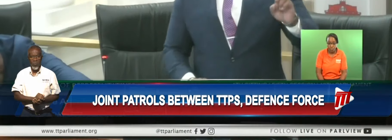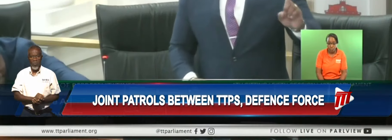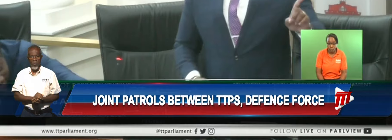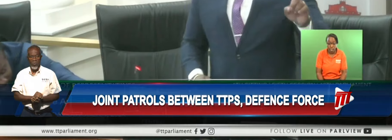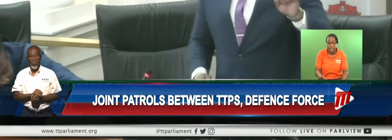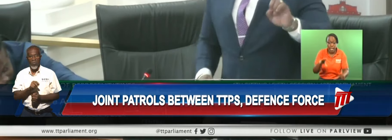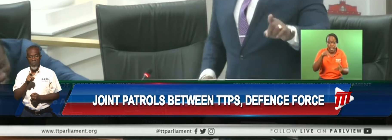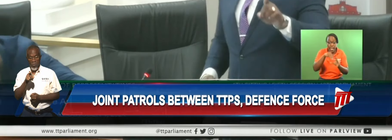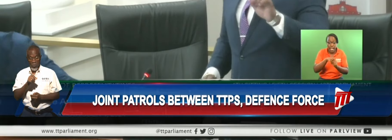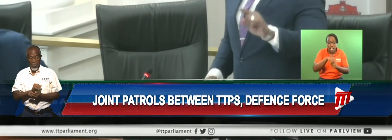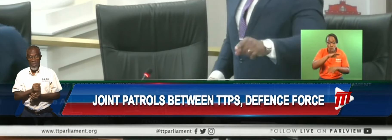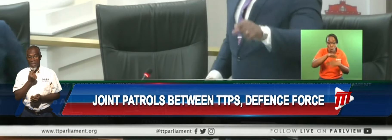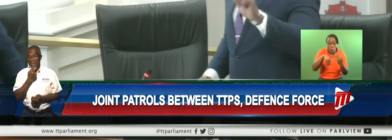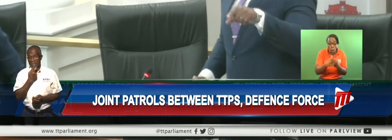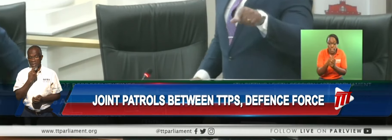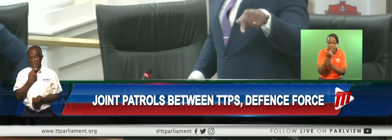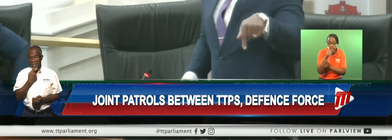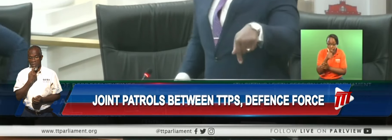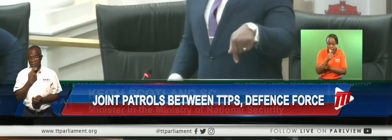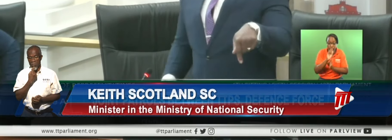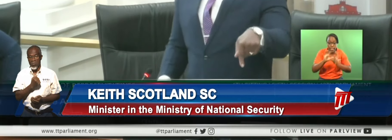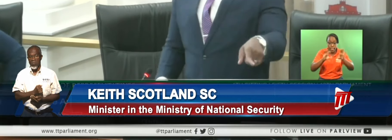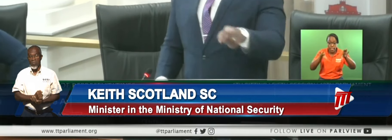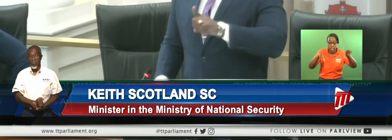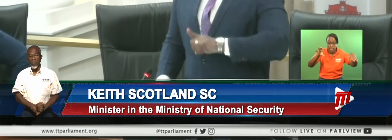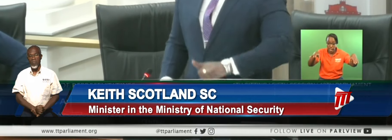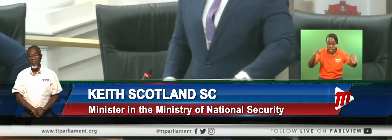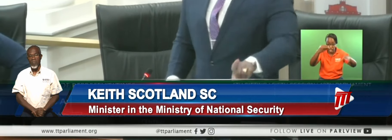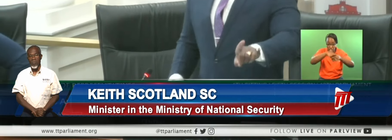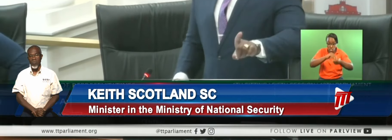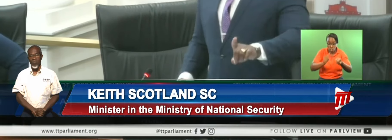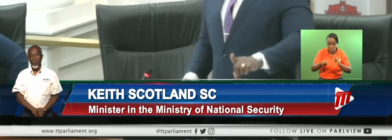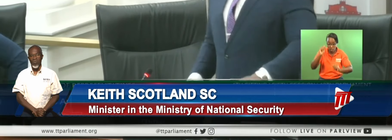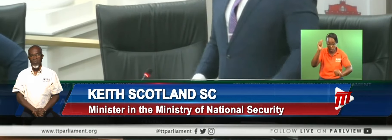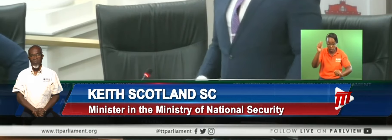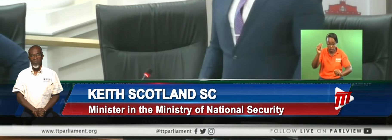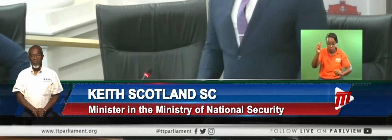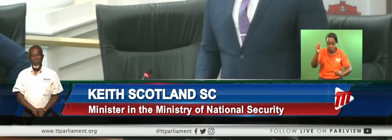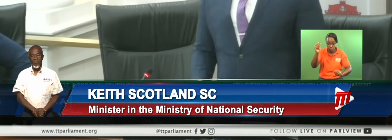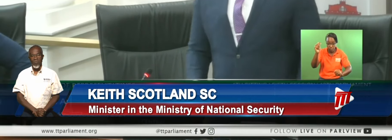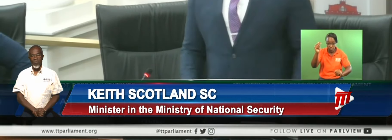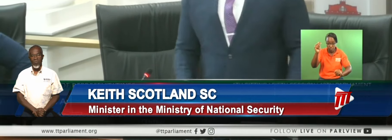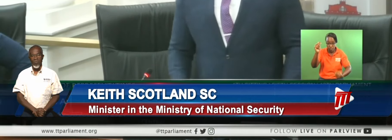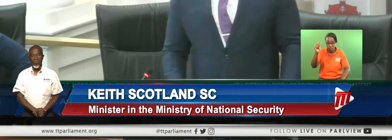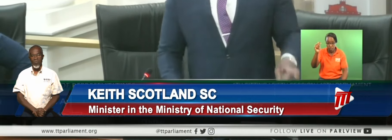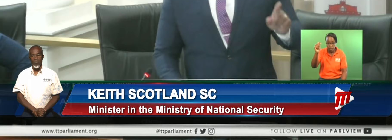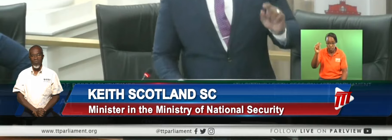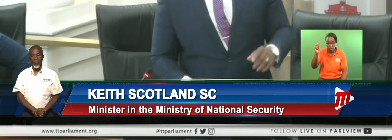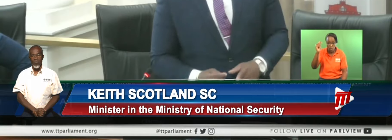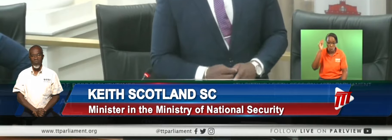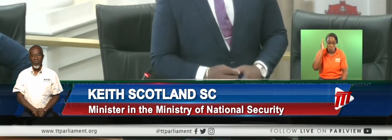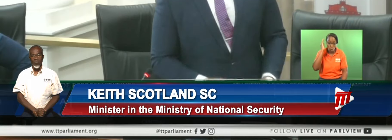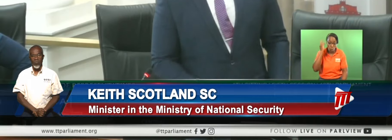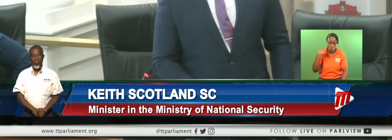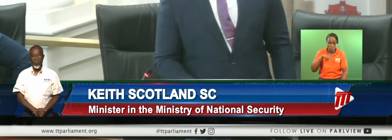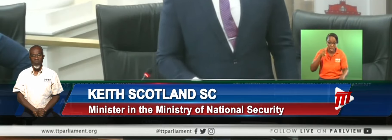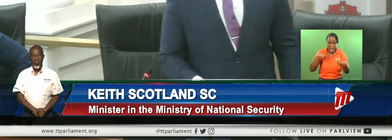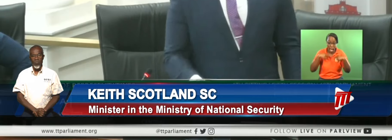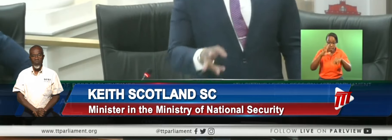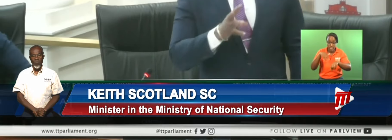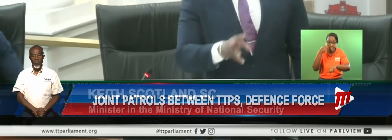In all 10 divisions in Trinidad and Tobago, all 10 divisions, we have